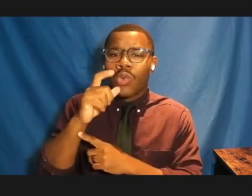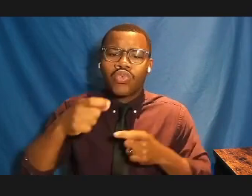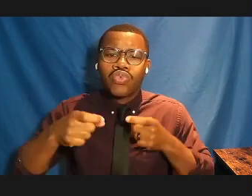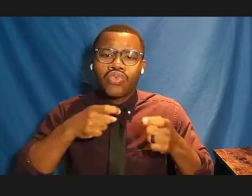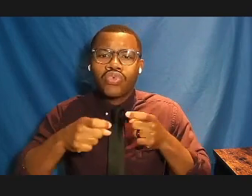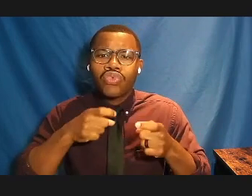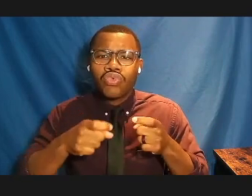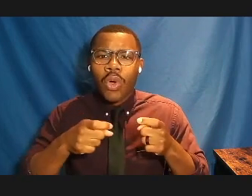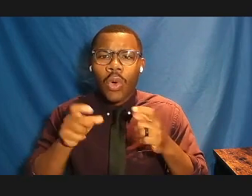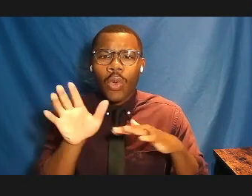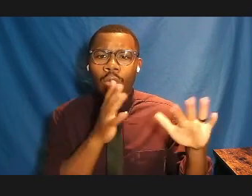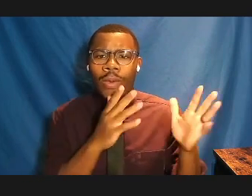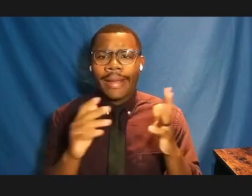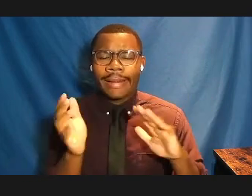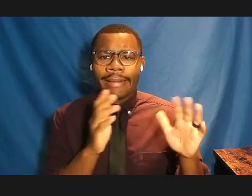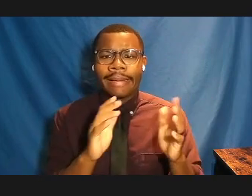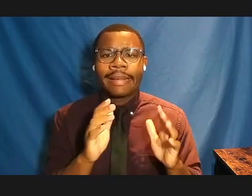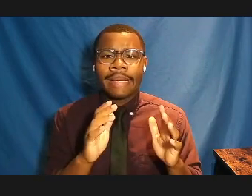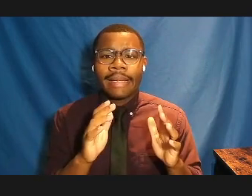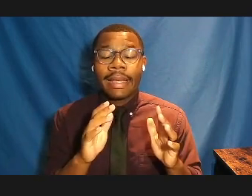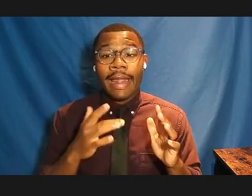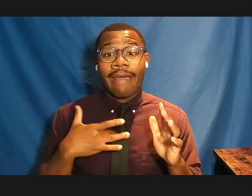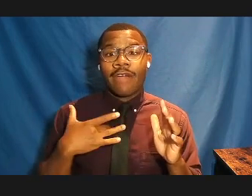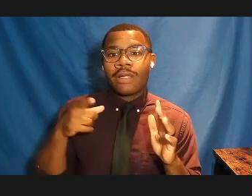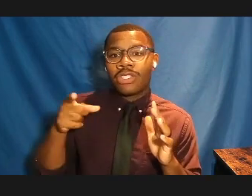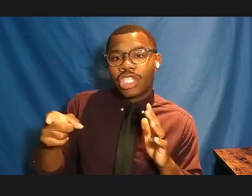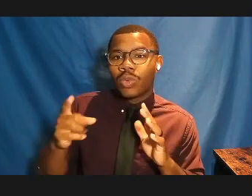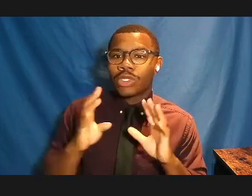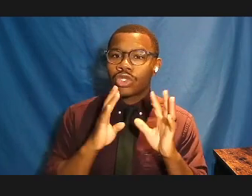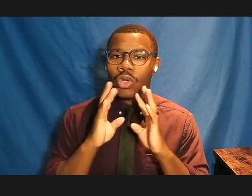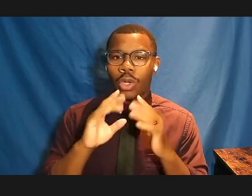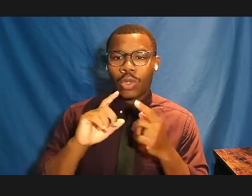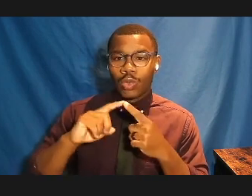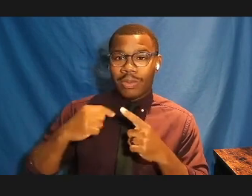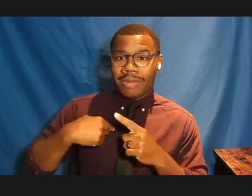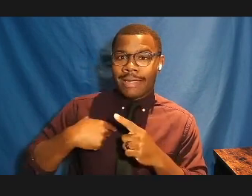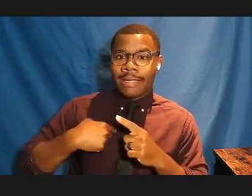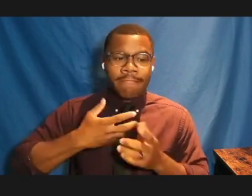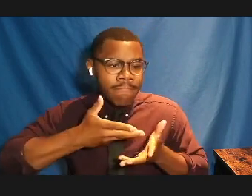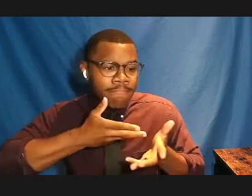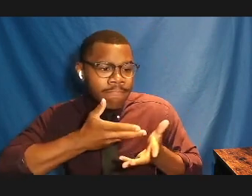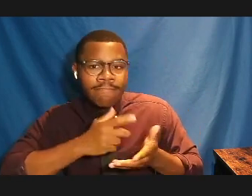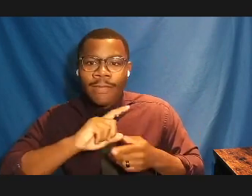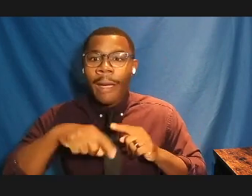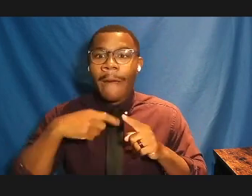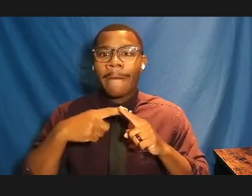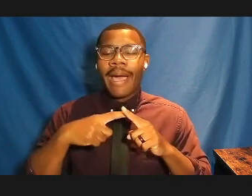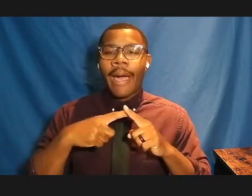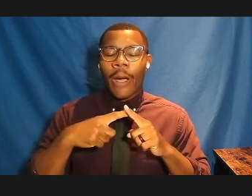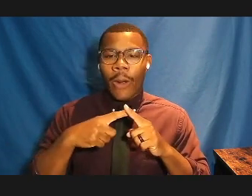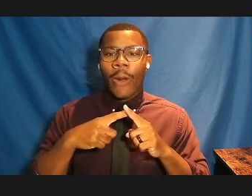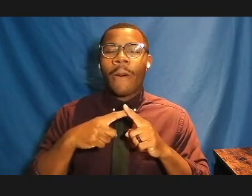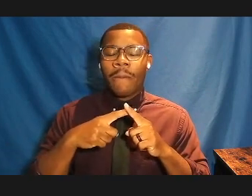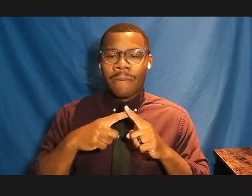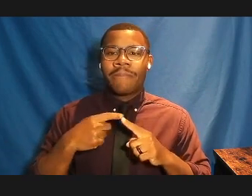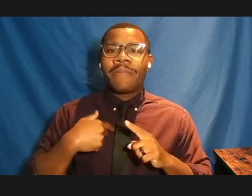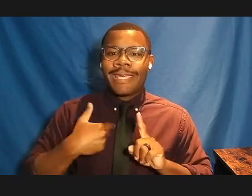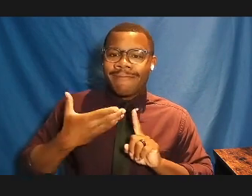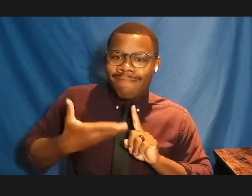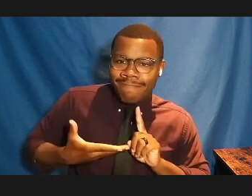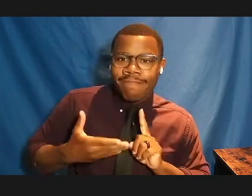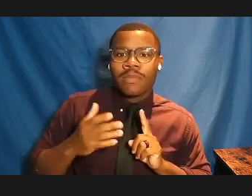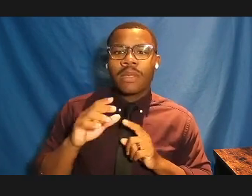being present. And so I think often and I felt in that circle time